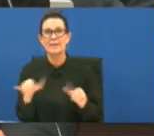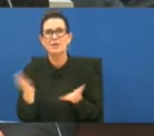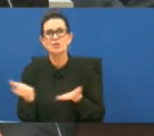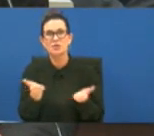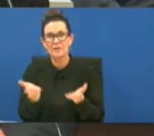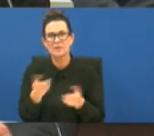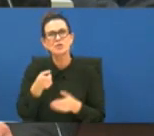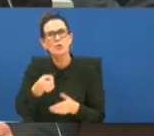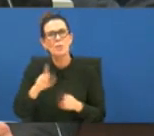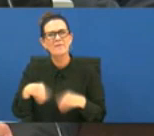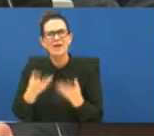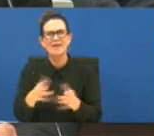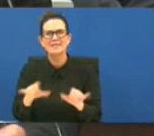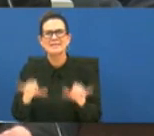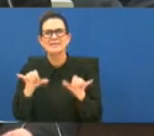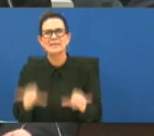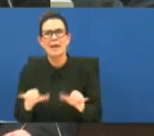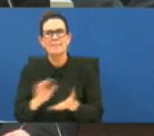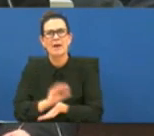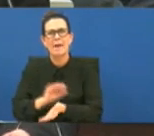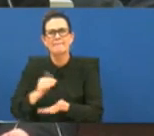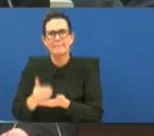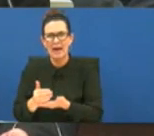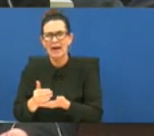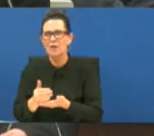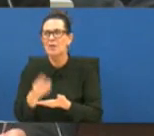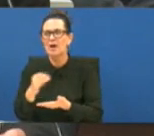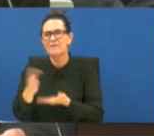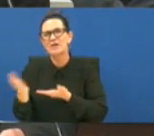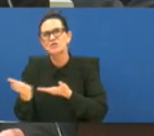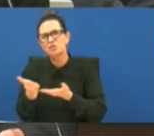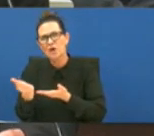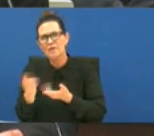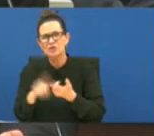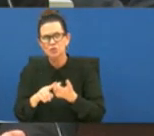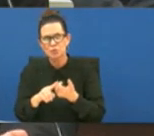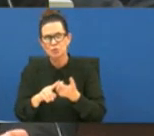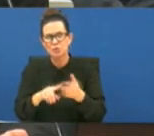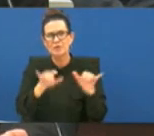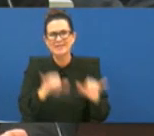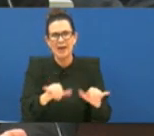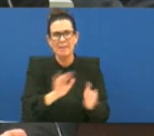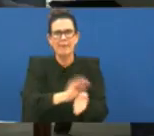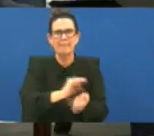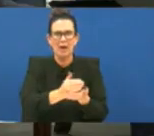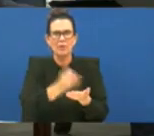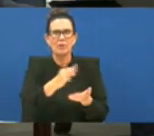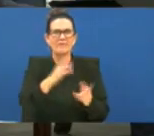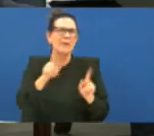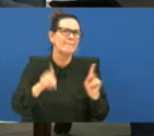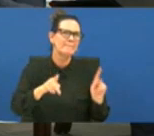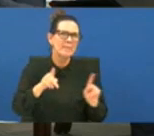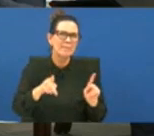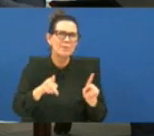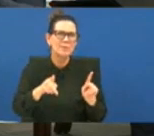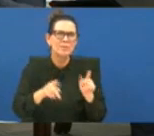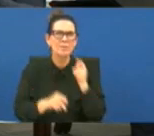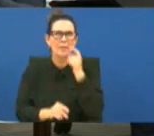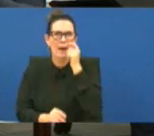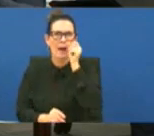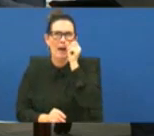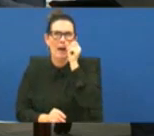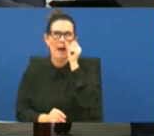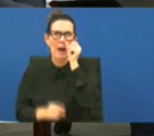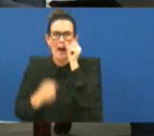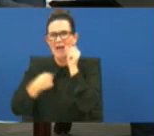same amount the same amount of services to the same amount of people okay i think i